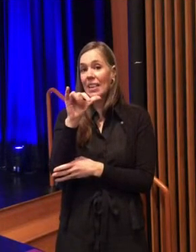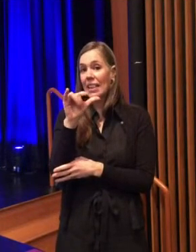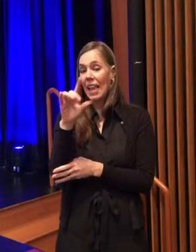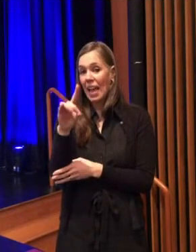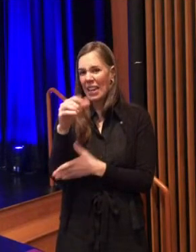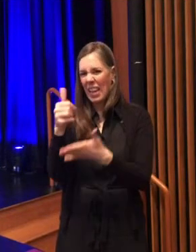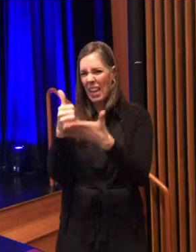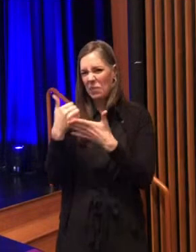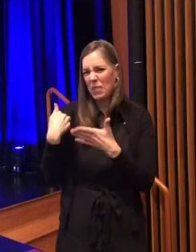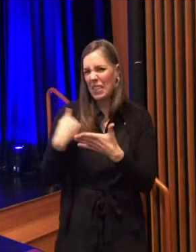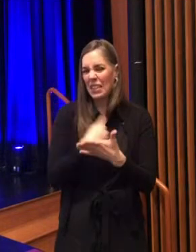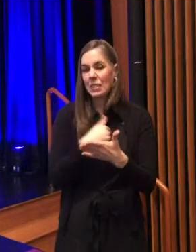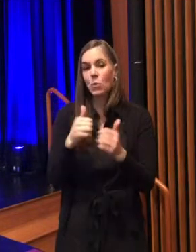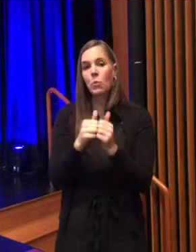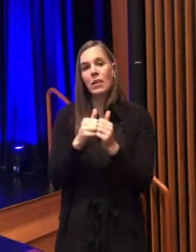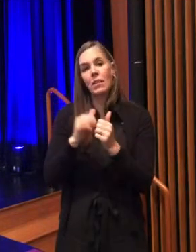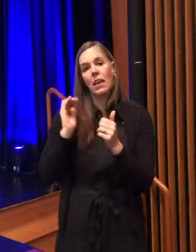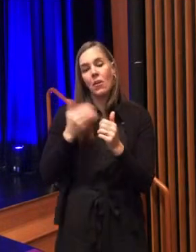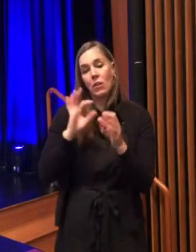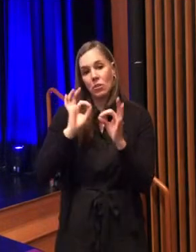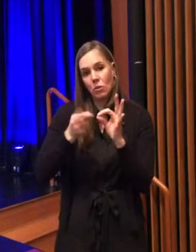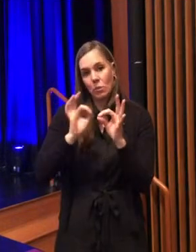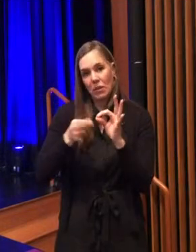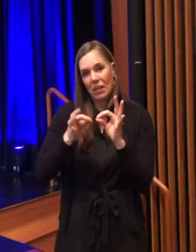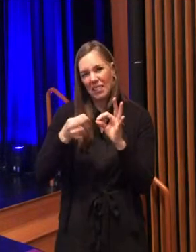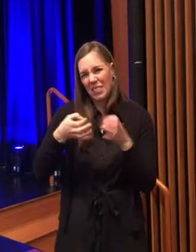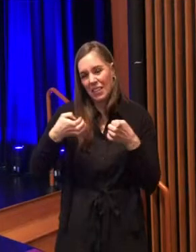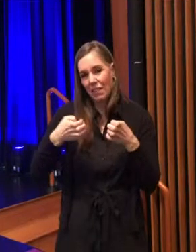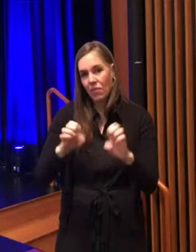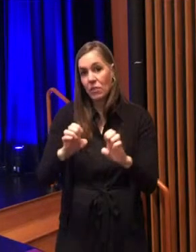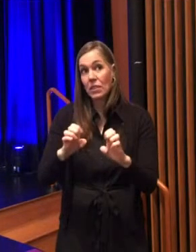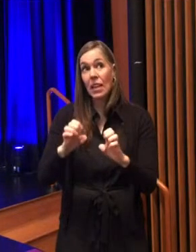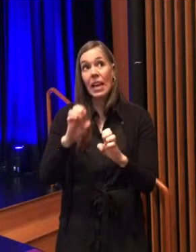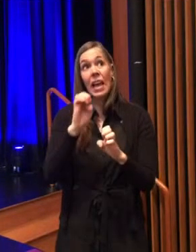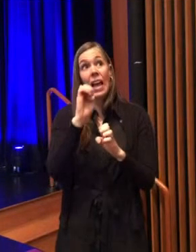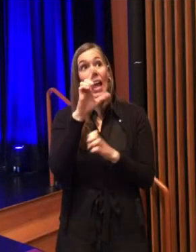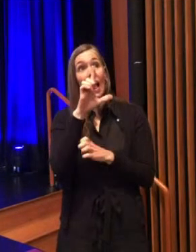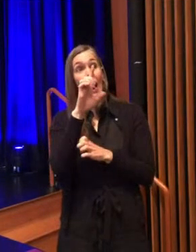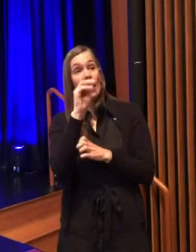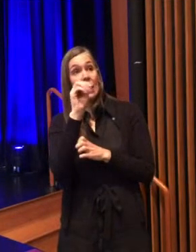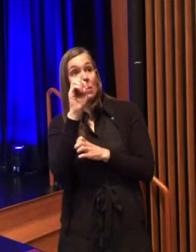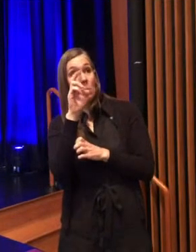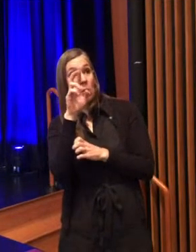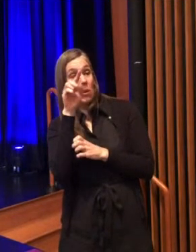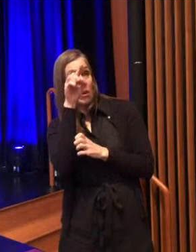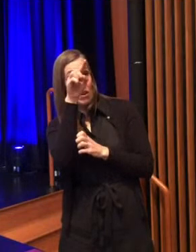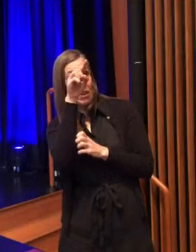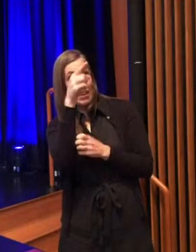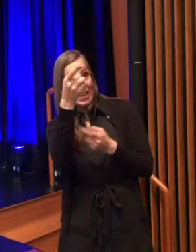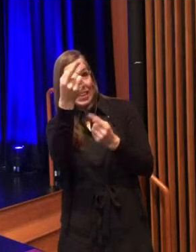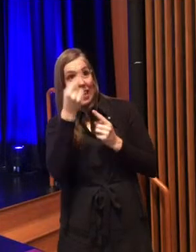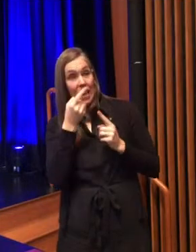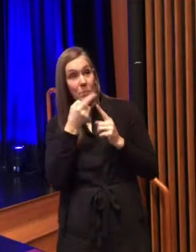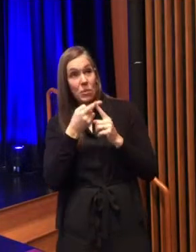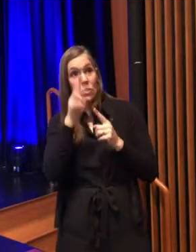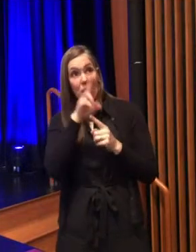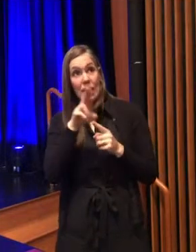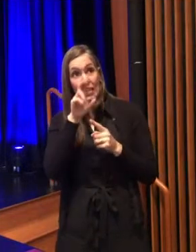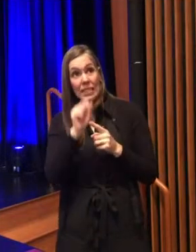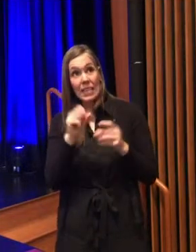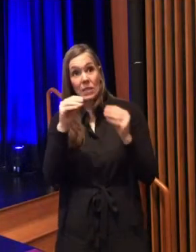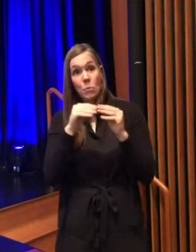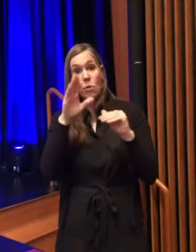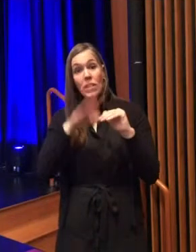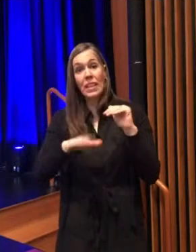translation our translation efforts amr who wants to raise his hand in the back came to the us more than